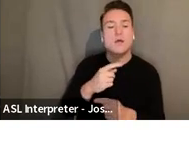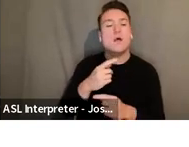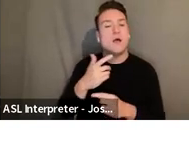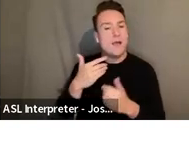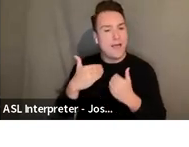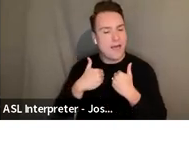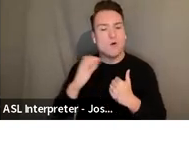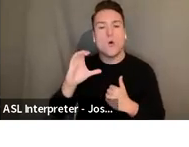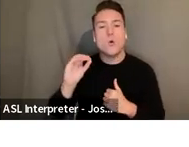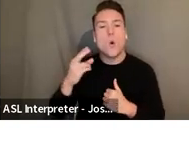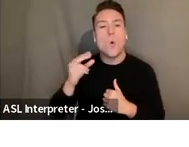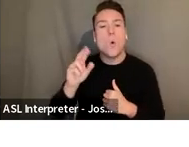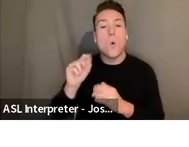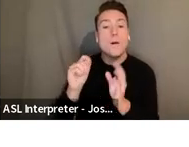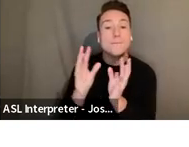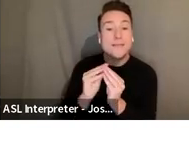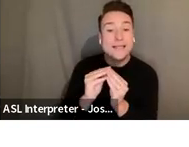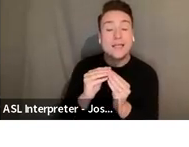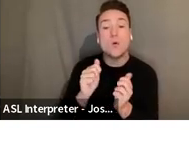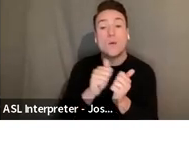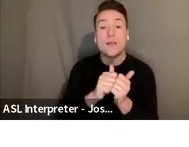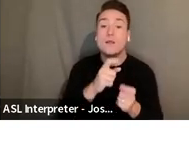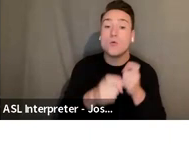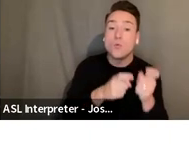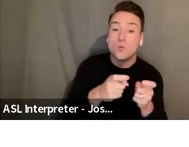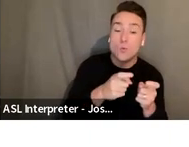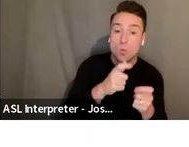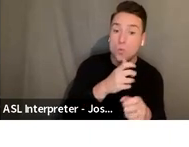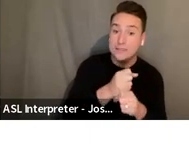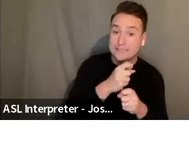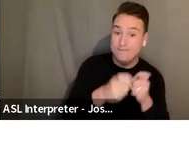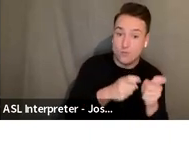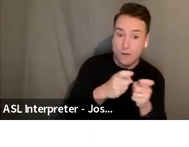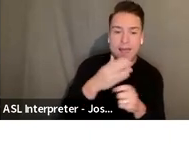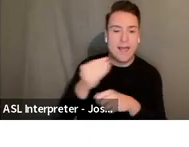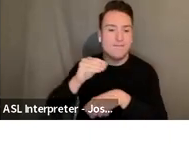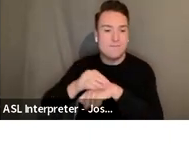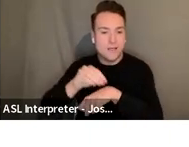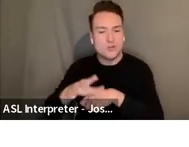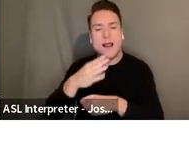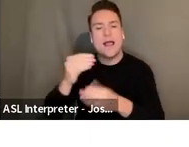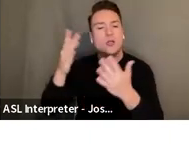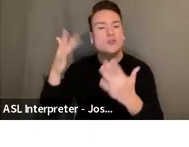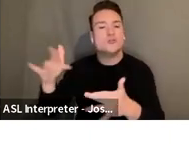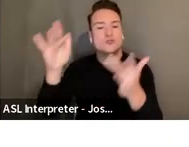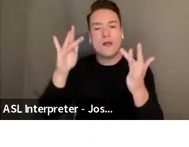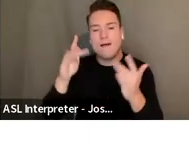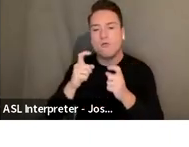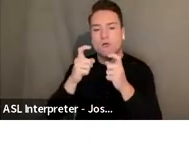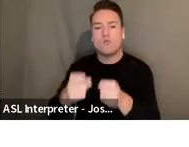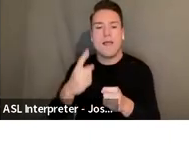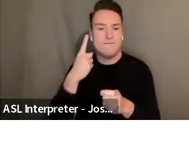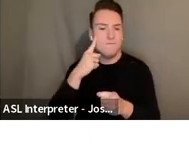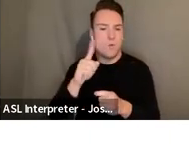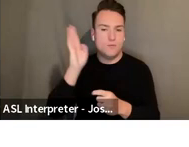between grantees and advisors and travel grants for presenters to see supported work. Today, we give